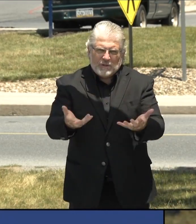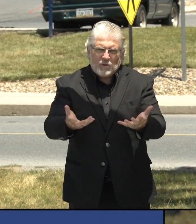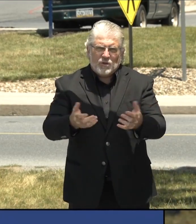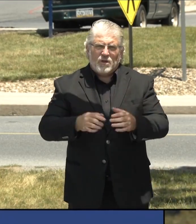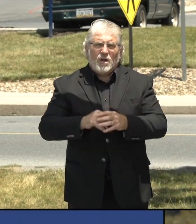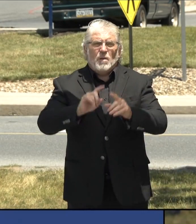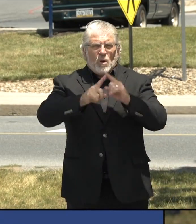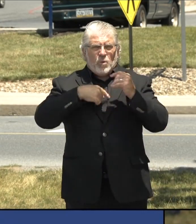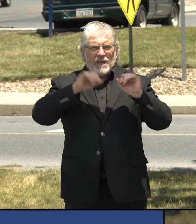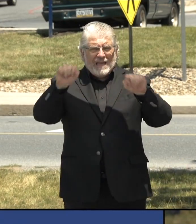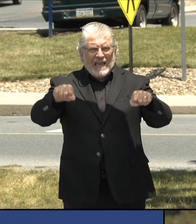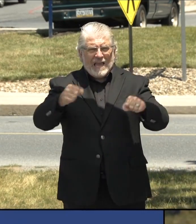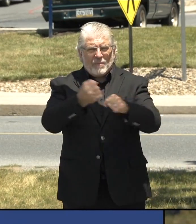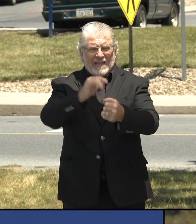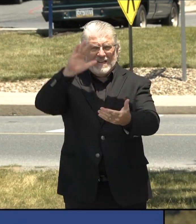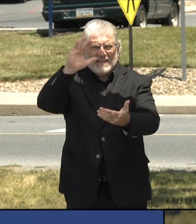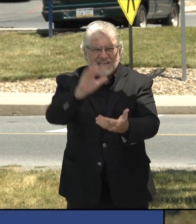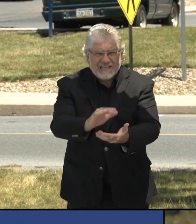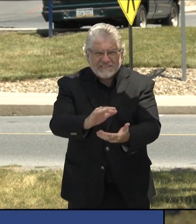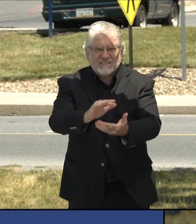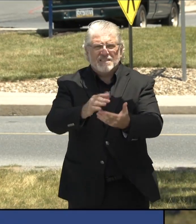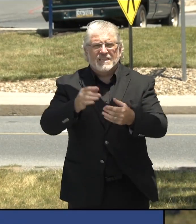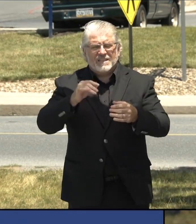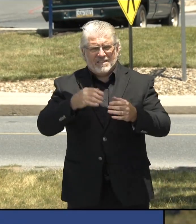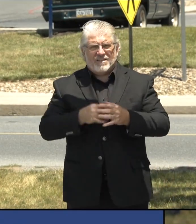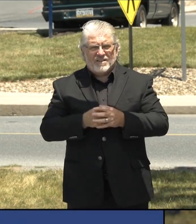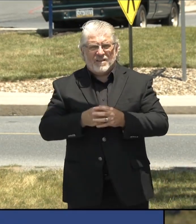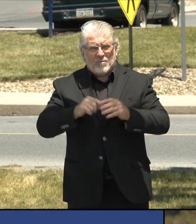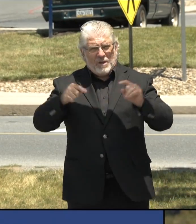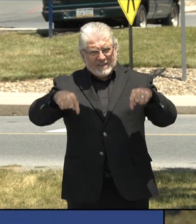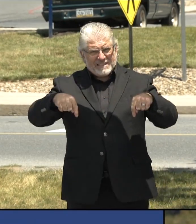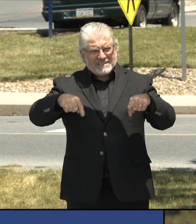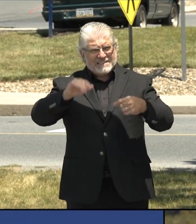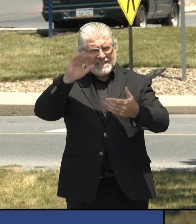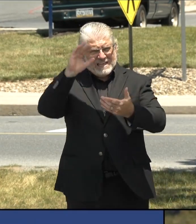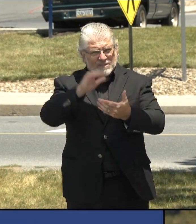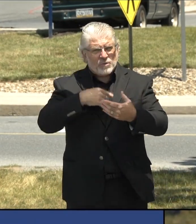state and the expansion of testing, picking up less symptomatic individuals.